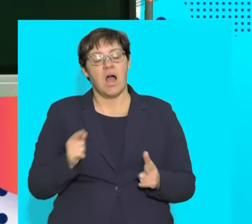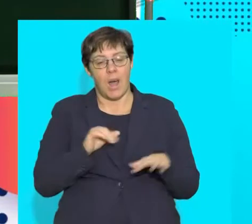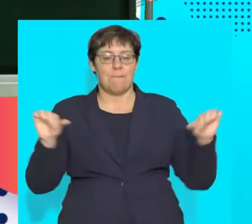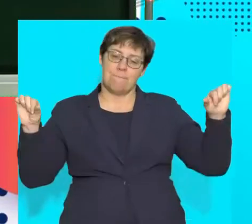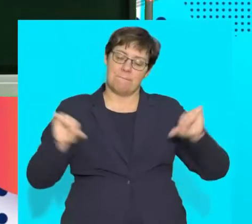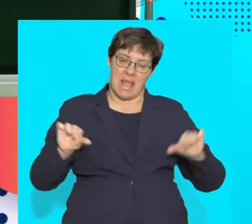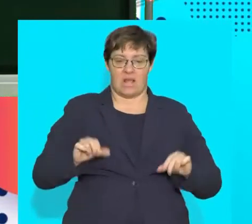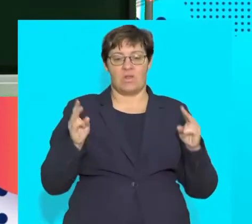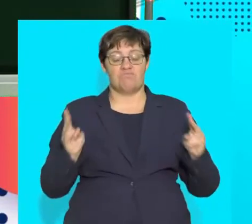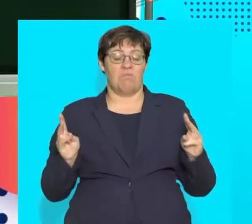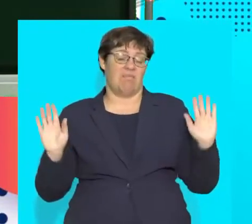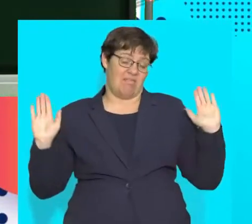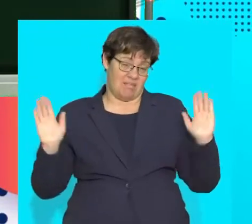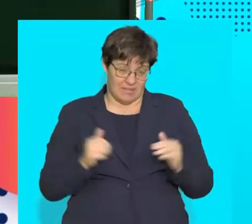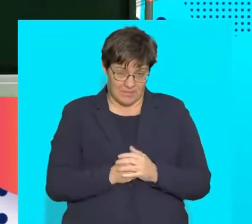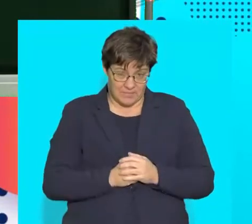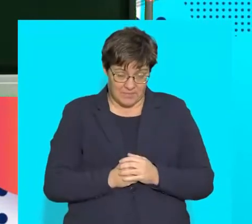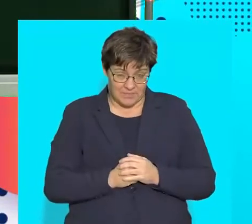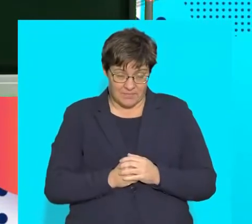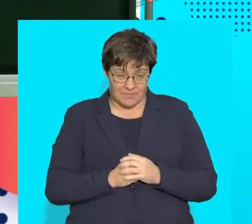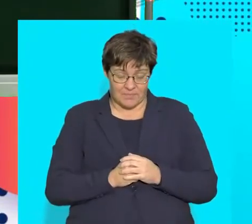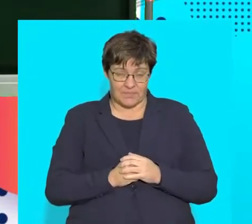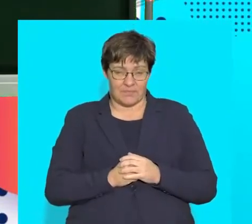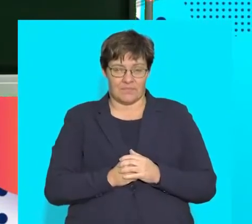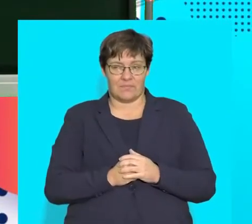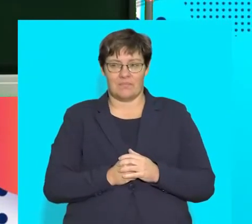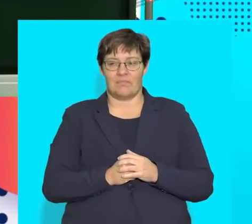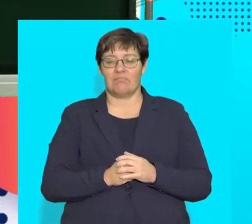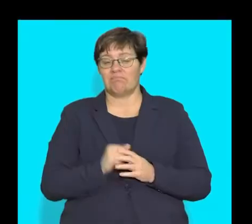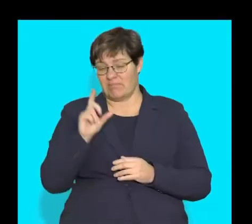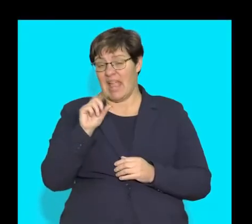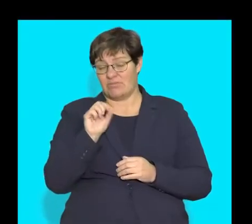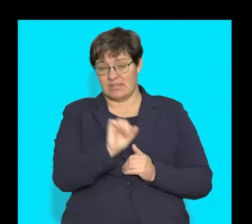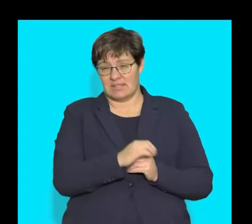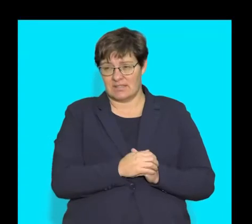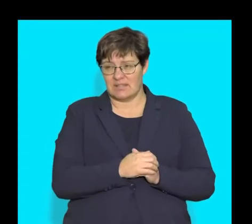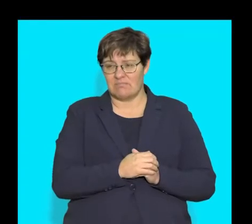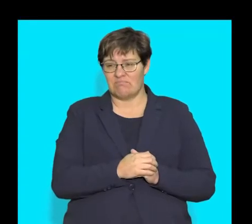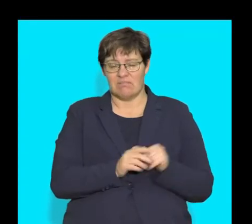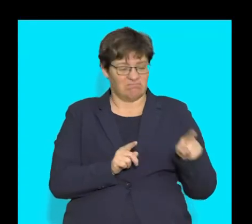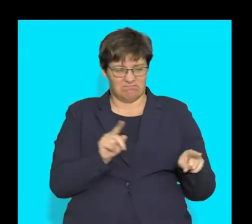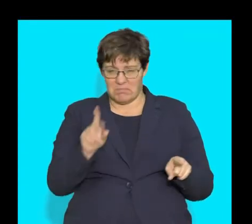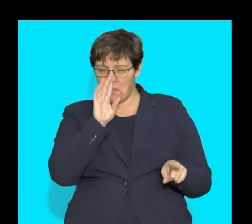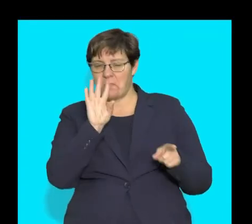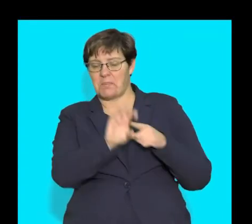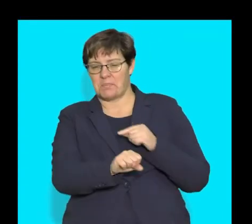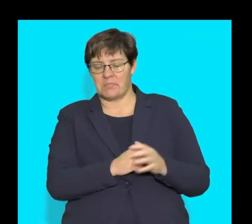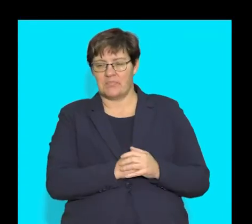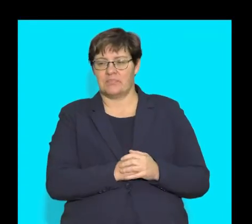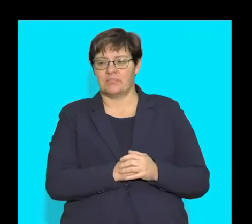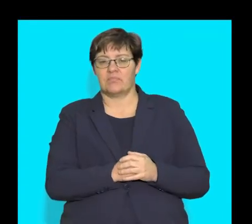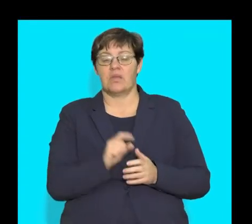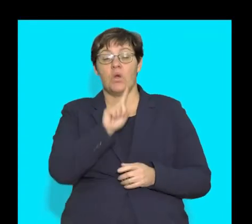and bringing them back to a normal level. An interesting difference that we needed to note.